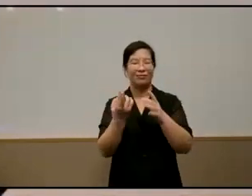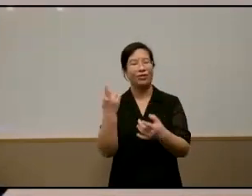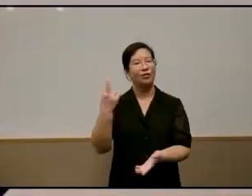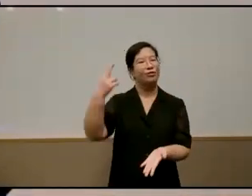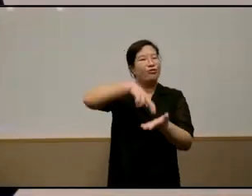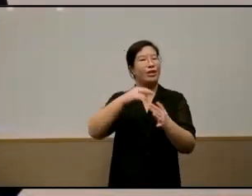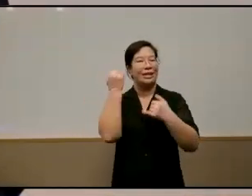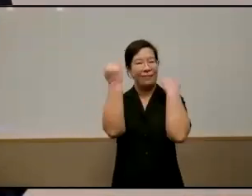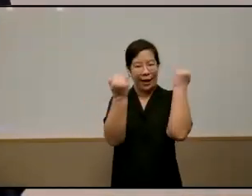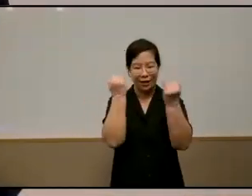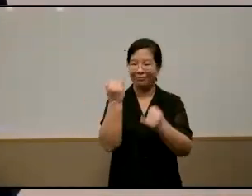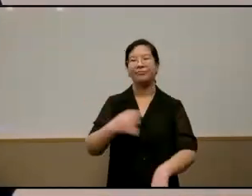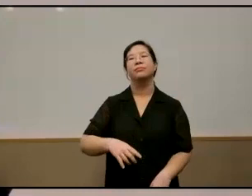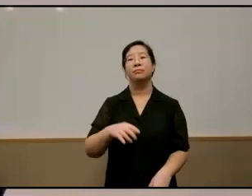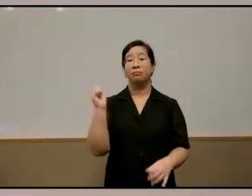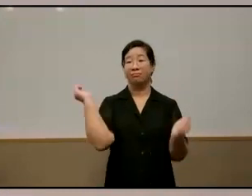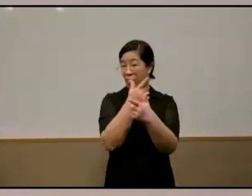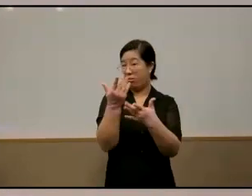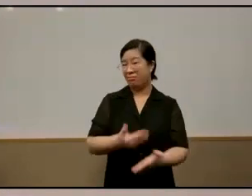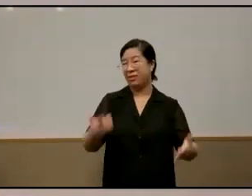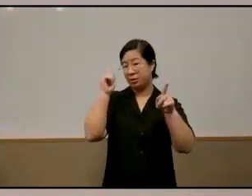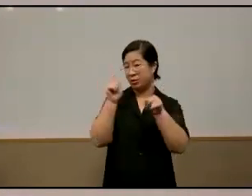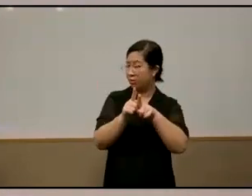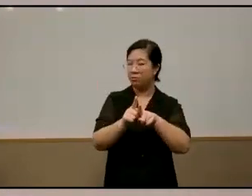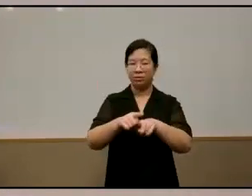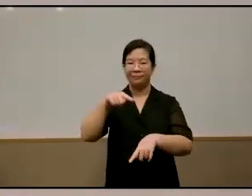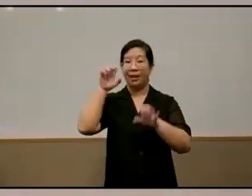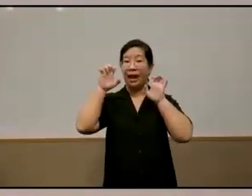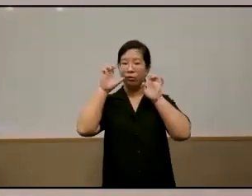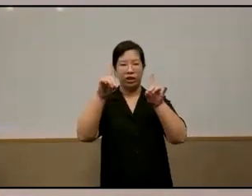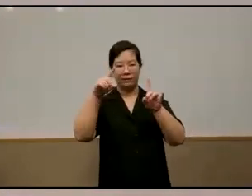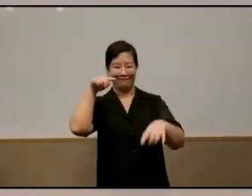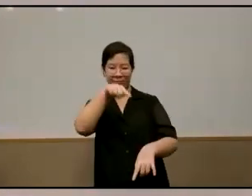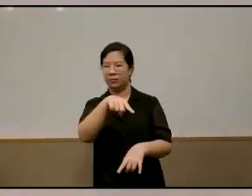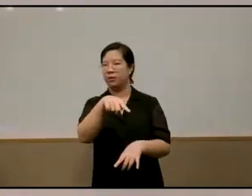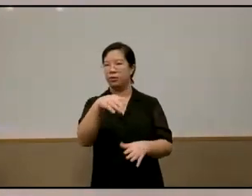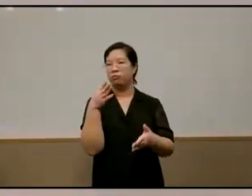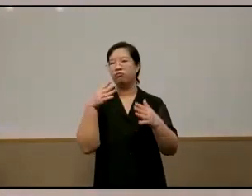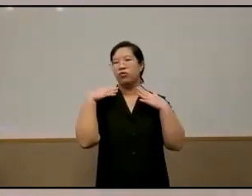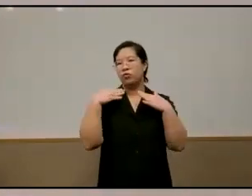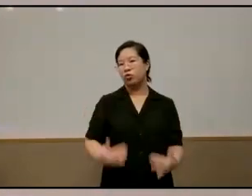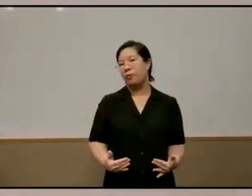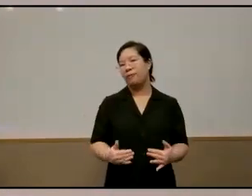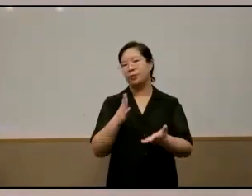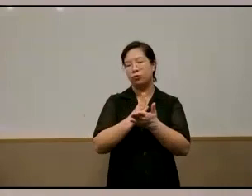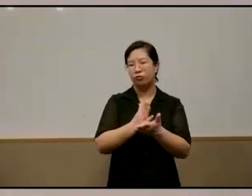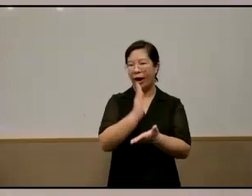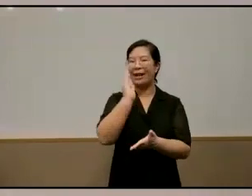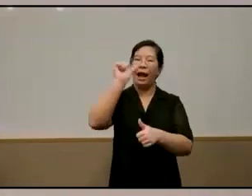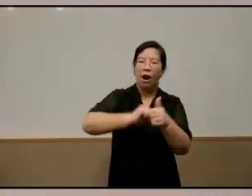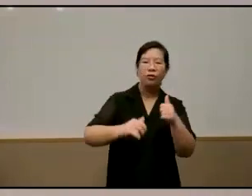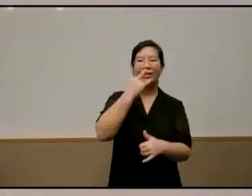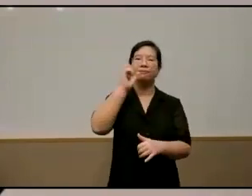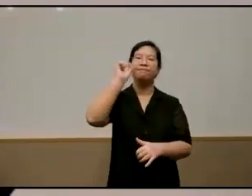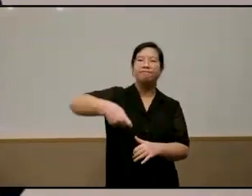us here will deny that education is a human right every child should have the right to education and